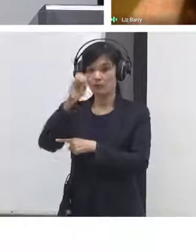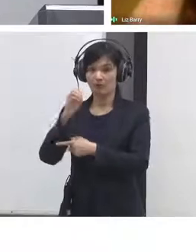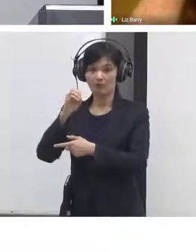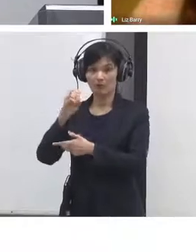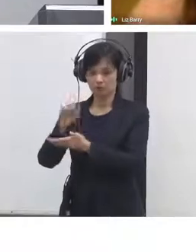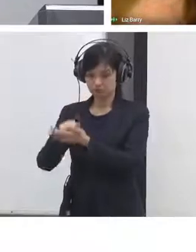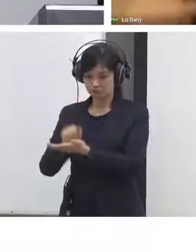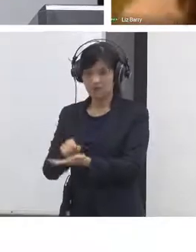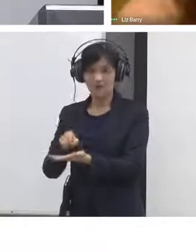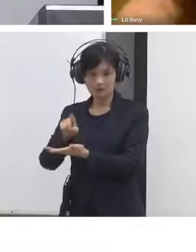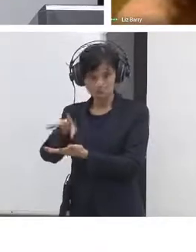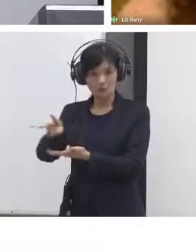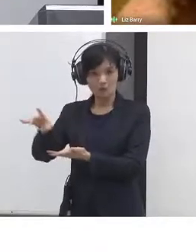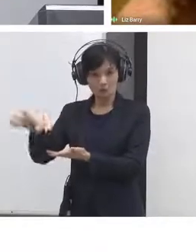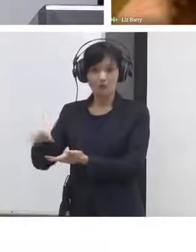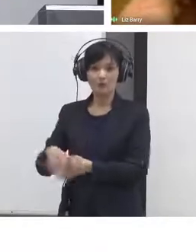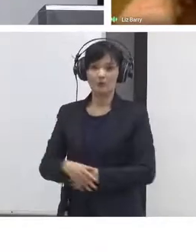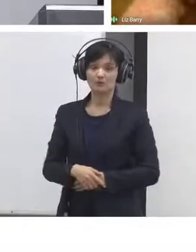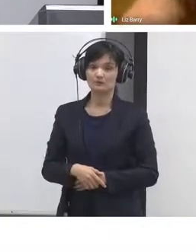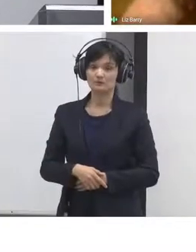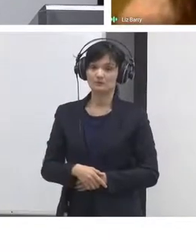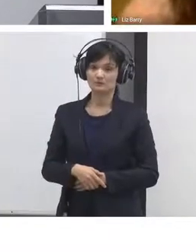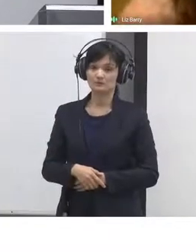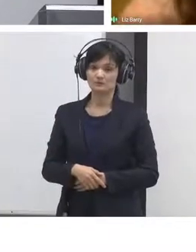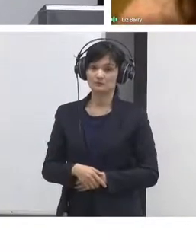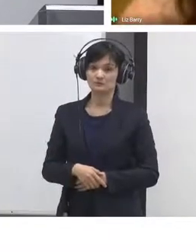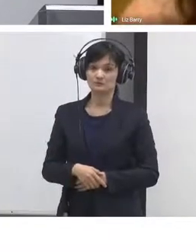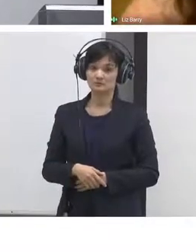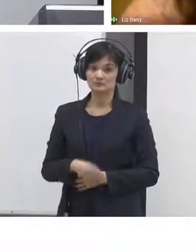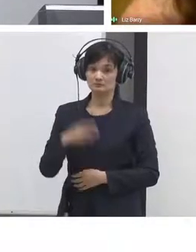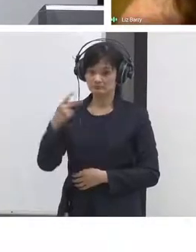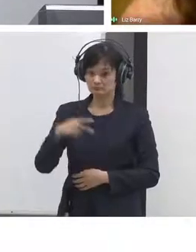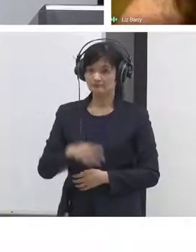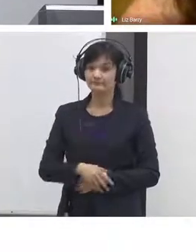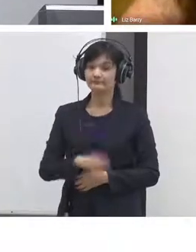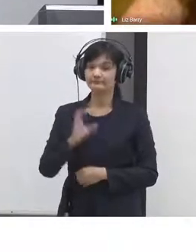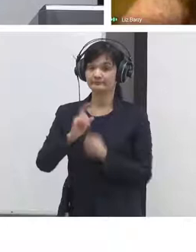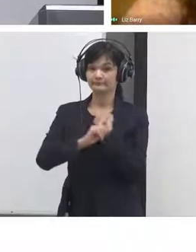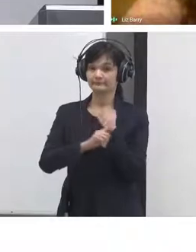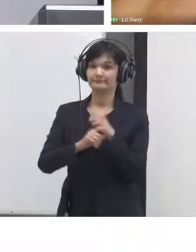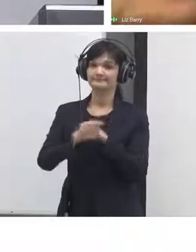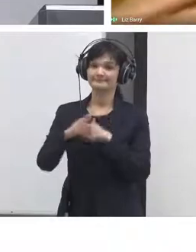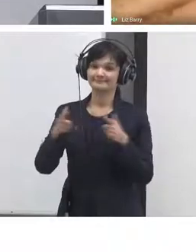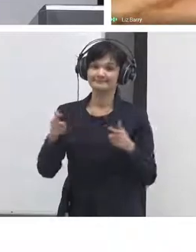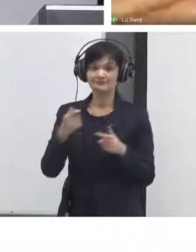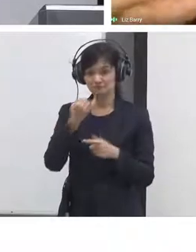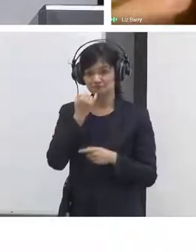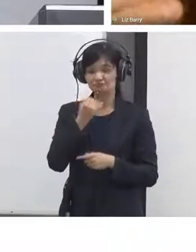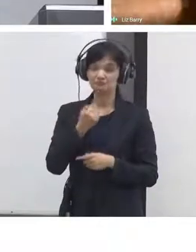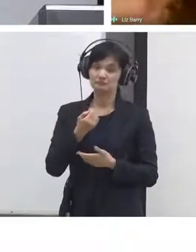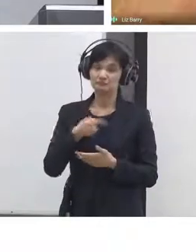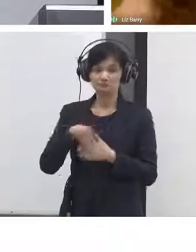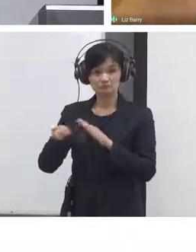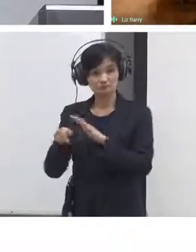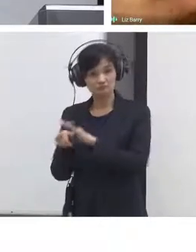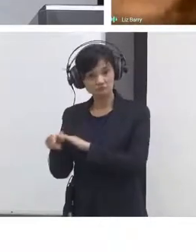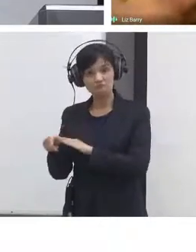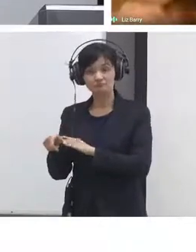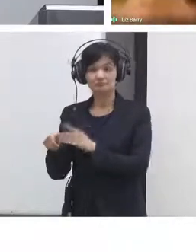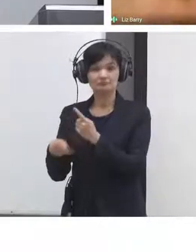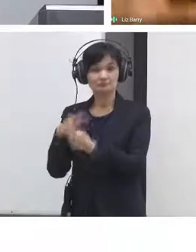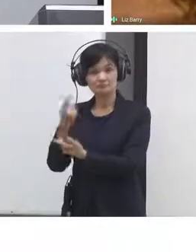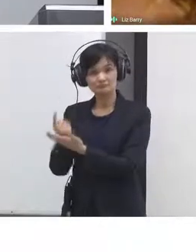are paid then another group of people ensures through interviews that the final